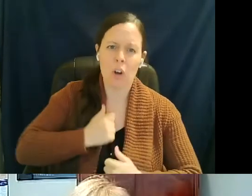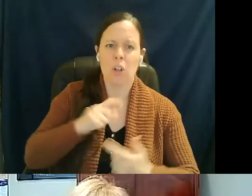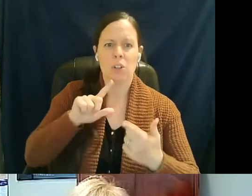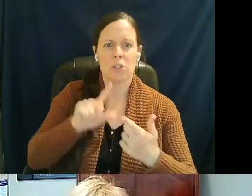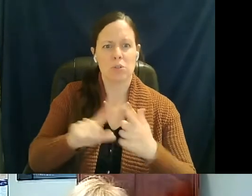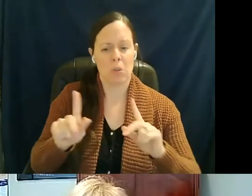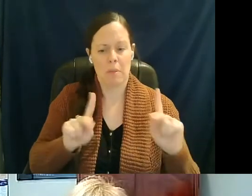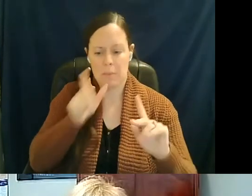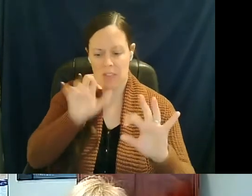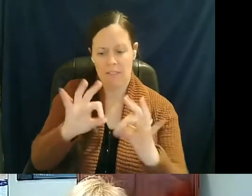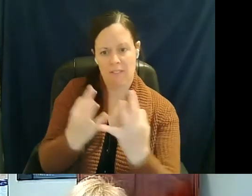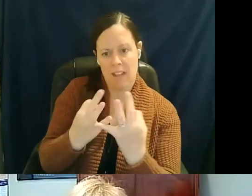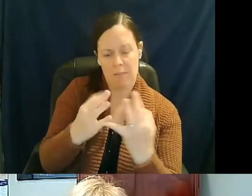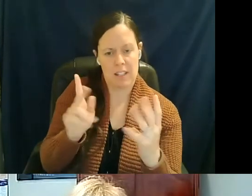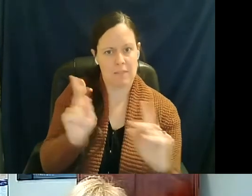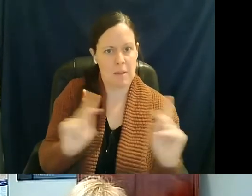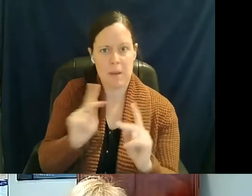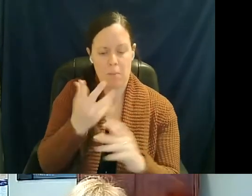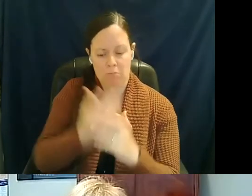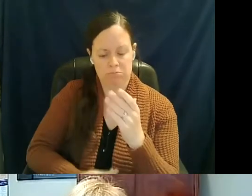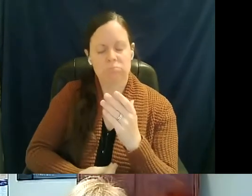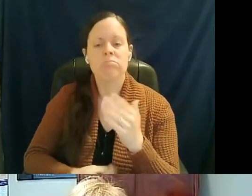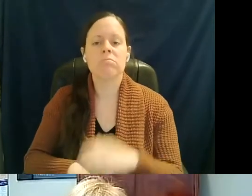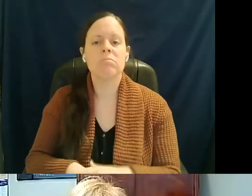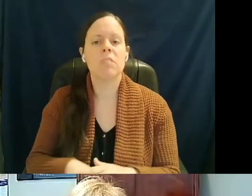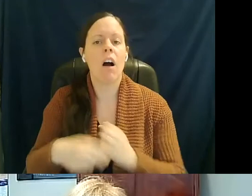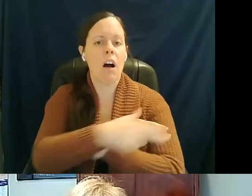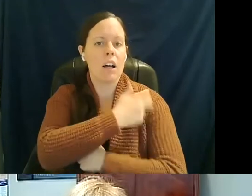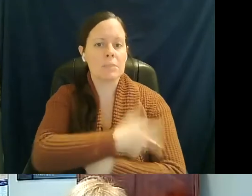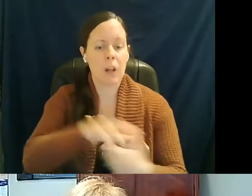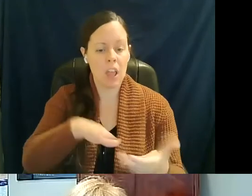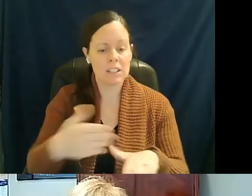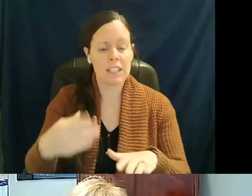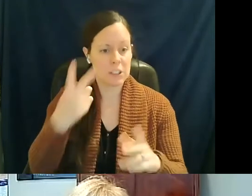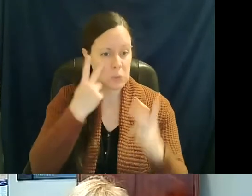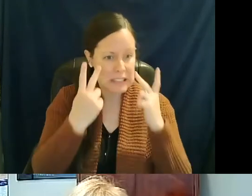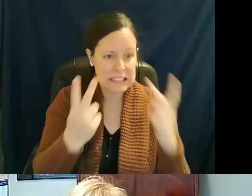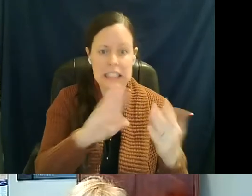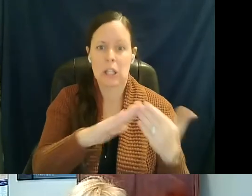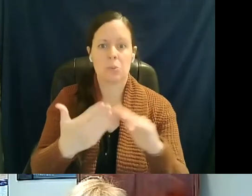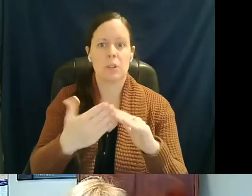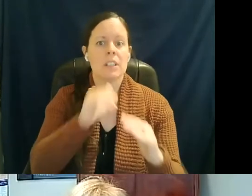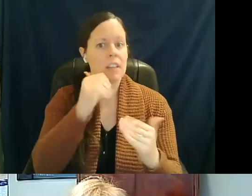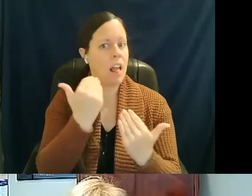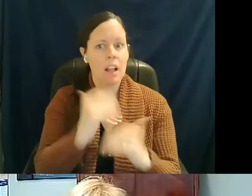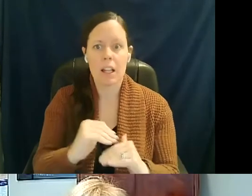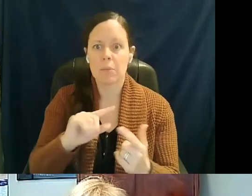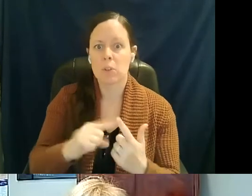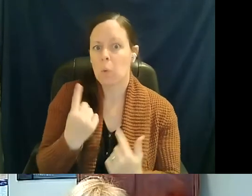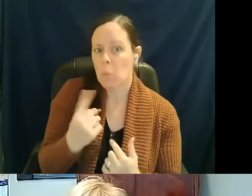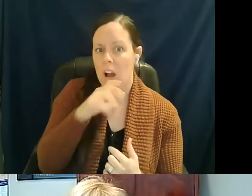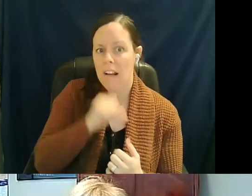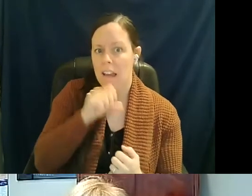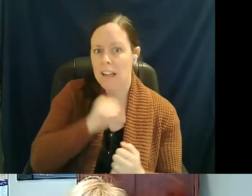that we have lost. The hospitalizations and deaths we are seeing in the community are not limited to one age group.